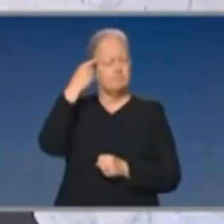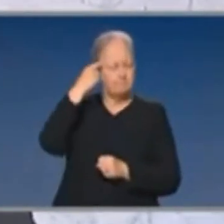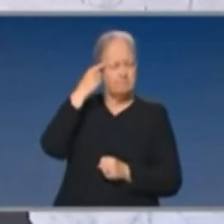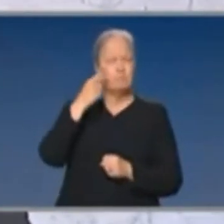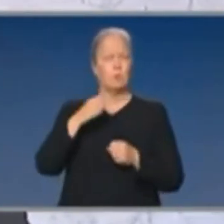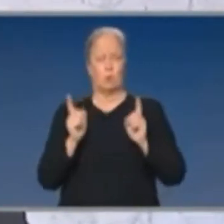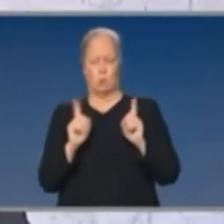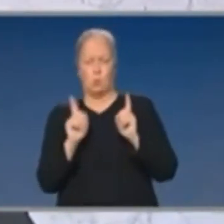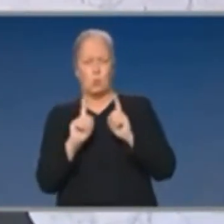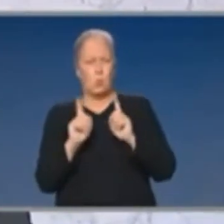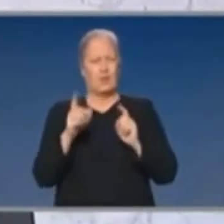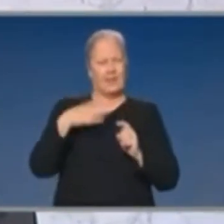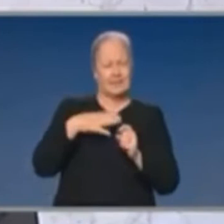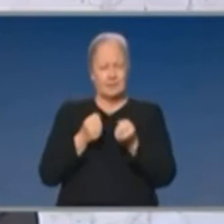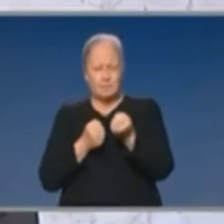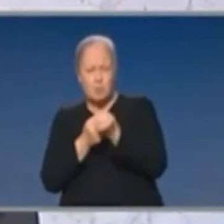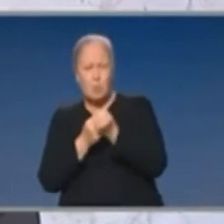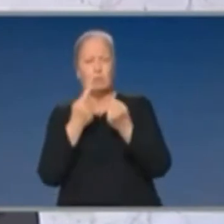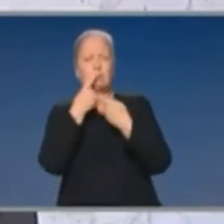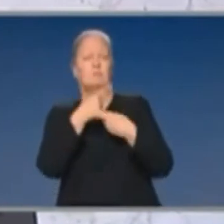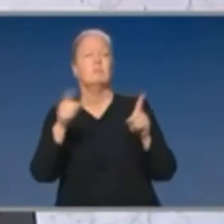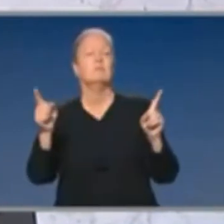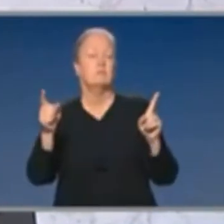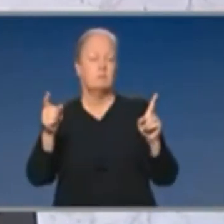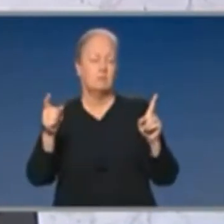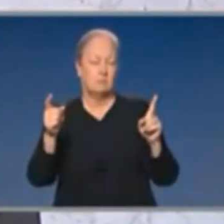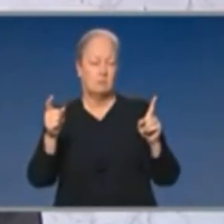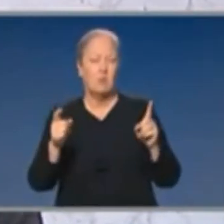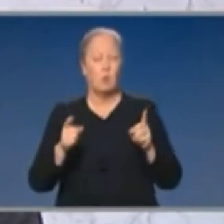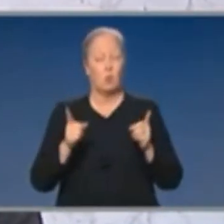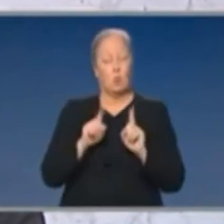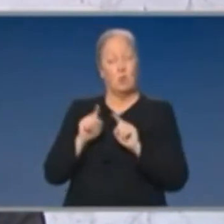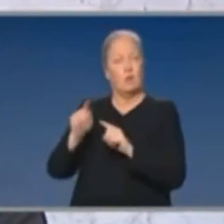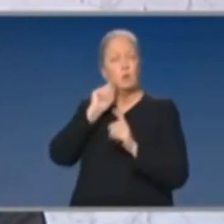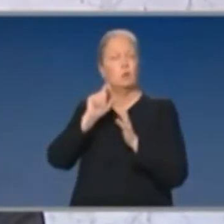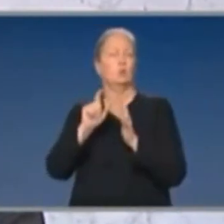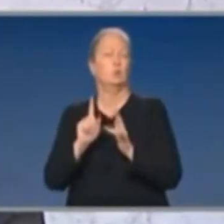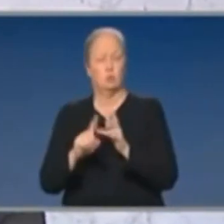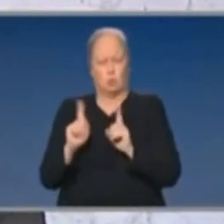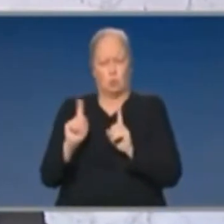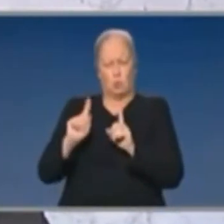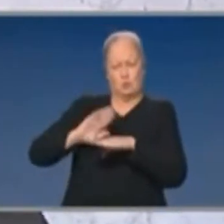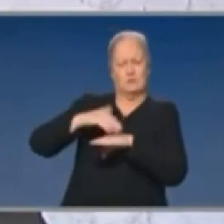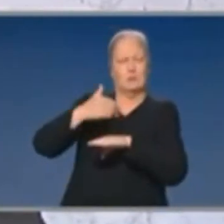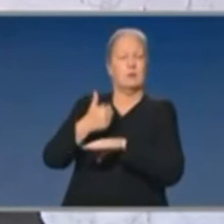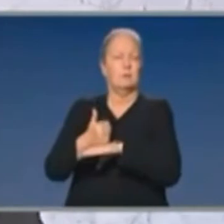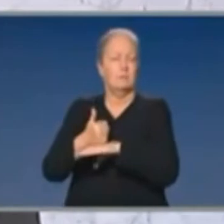what the economic supports are they will put in place to deal with the measures that they have put in place.